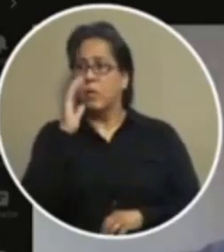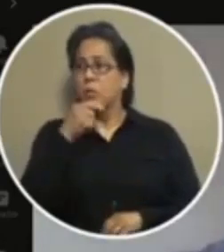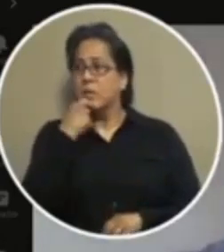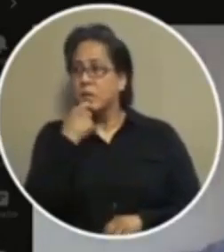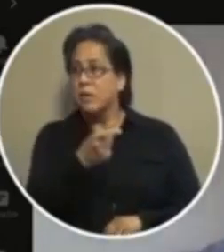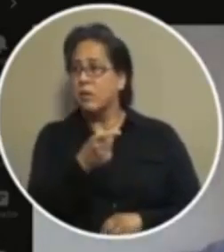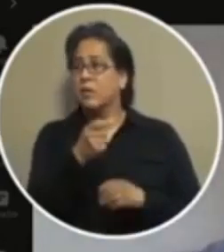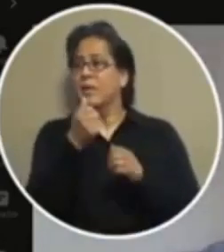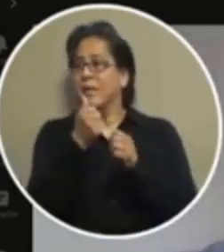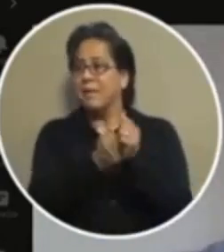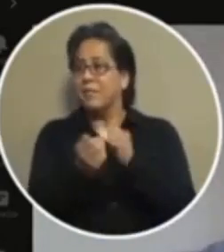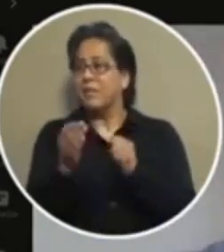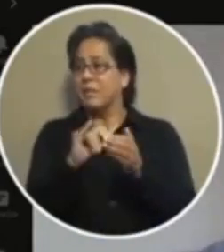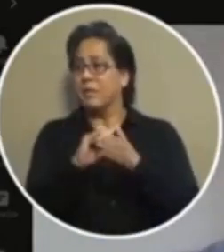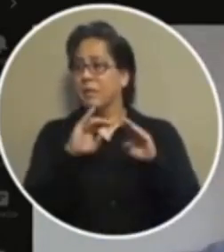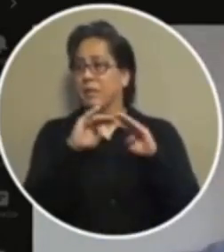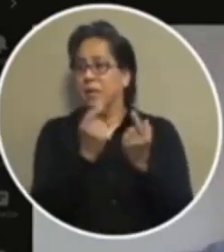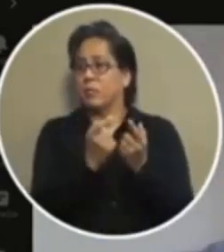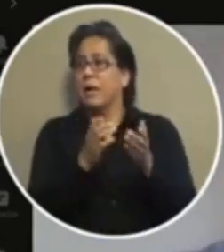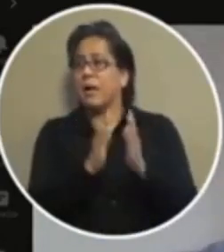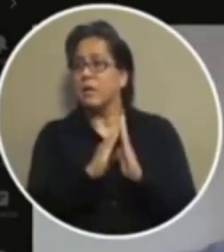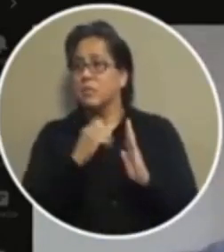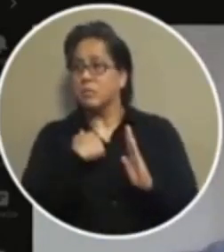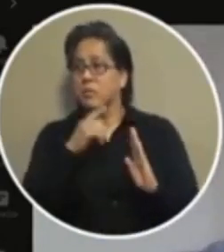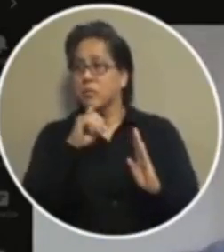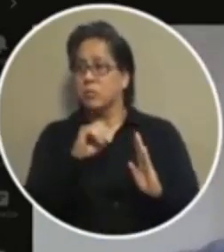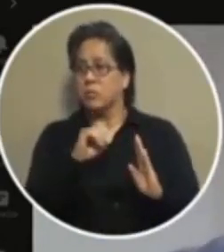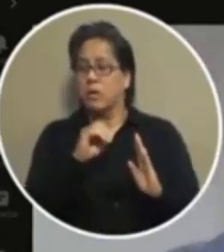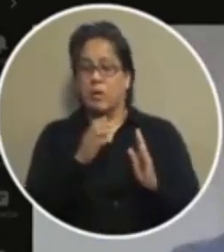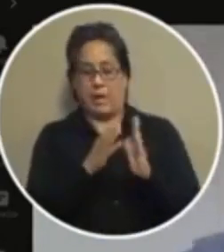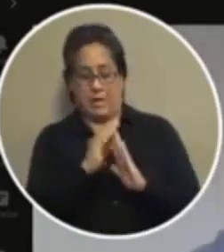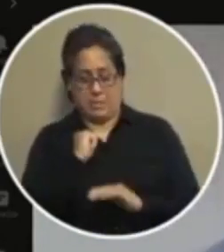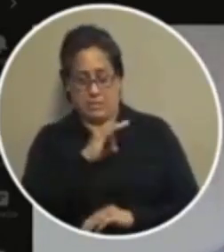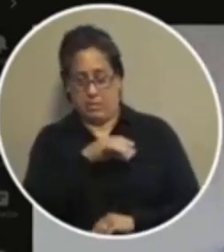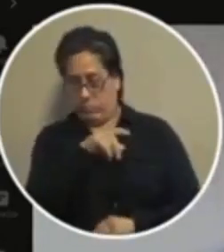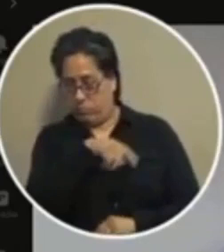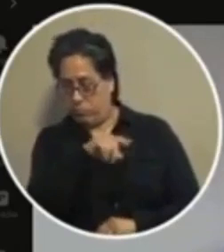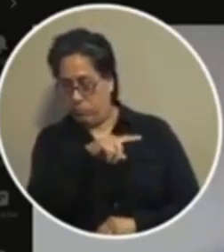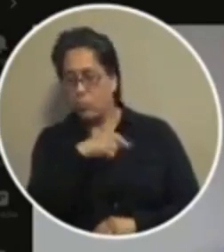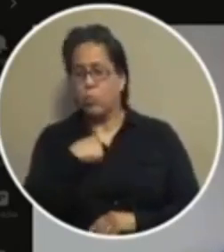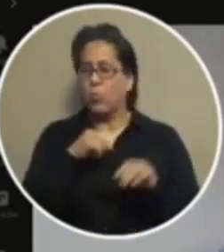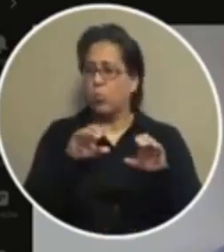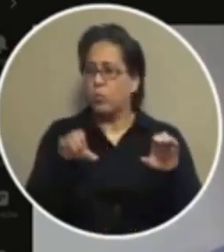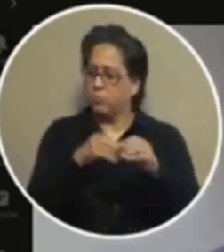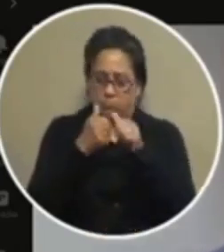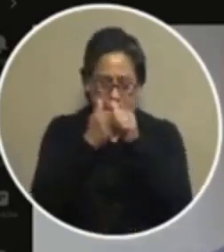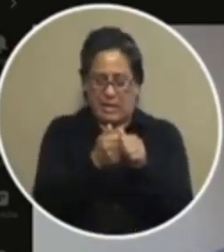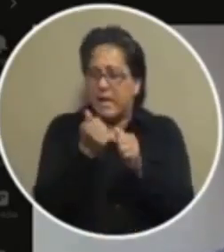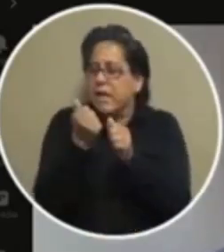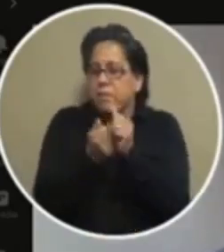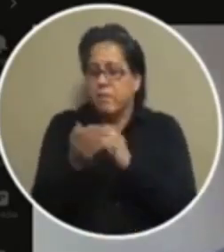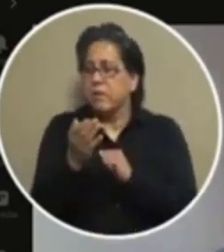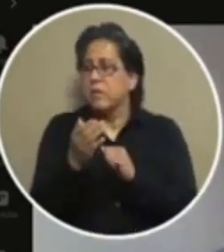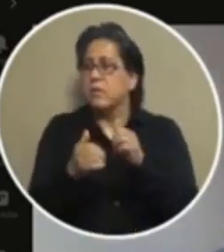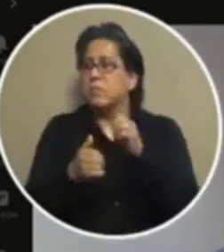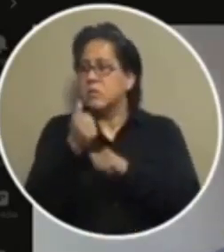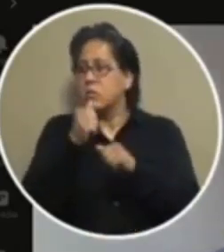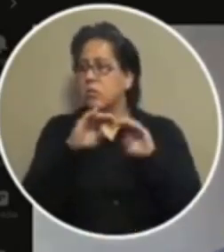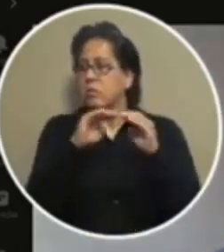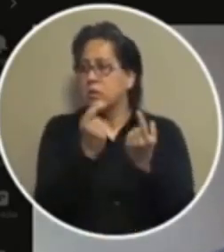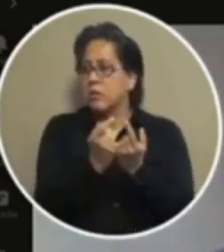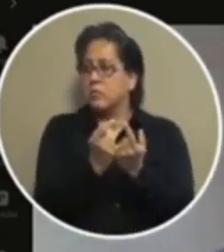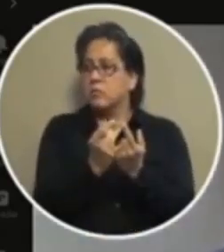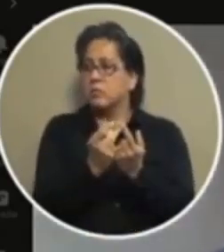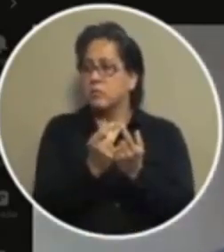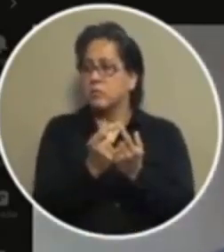you that everything the council has asked me to do has asked the staff to do we have executed everything that the majority of the council has